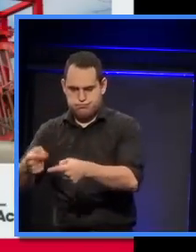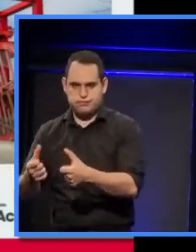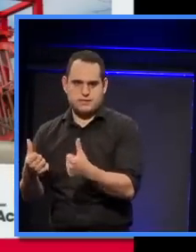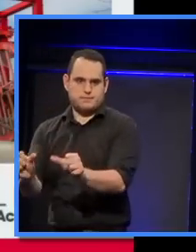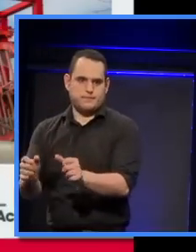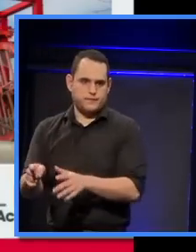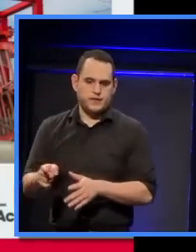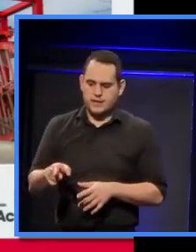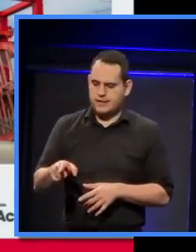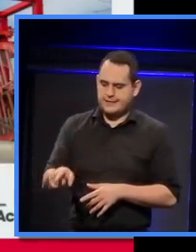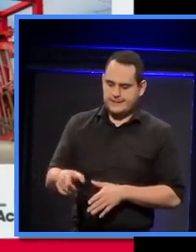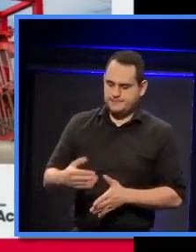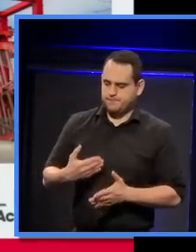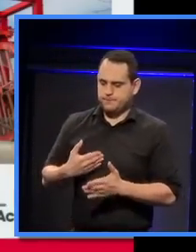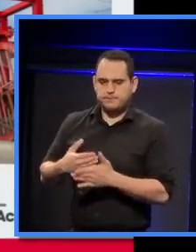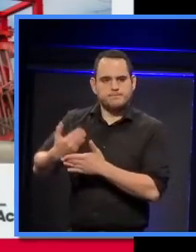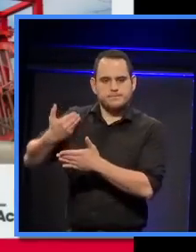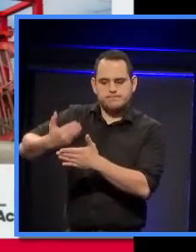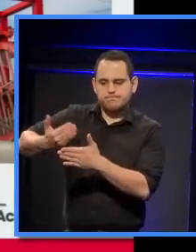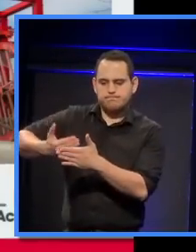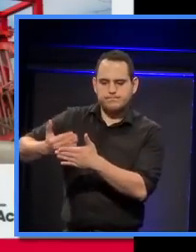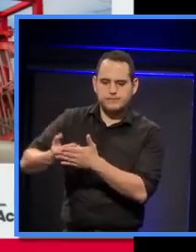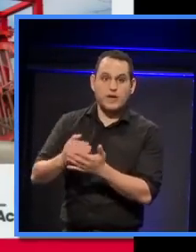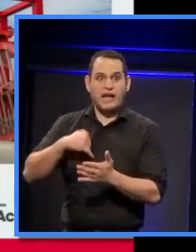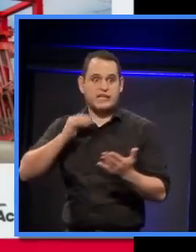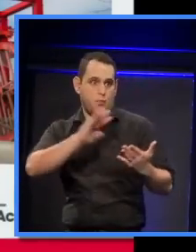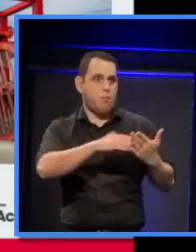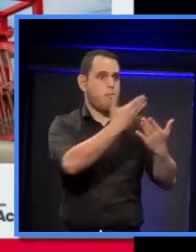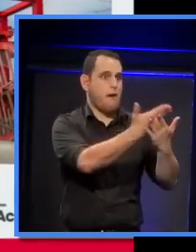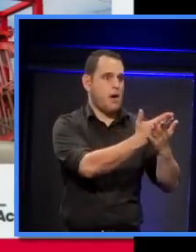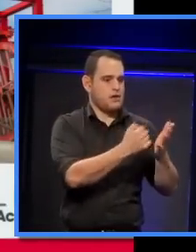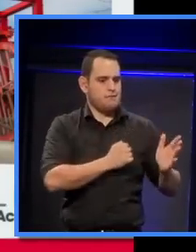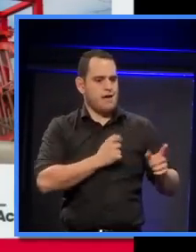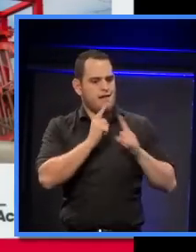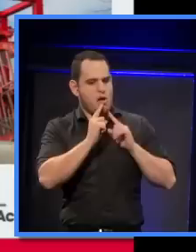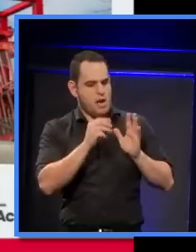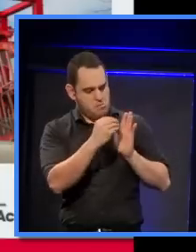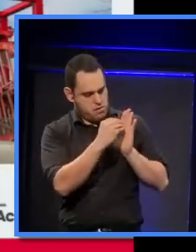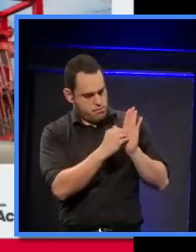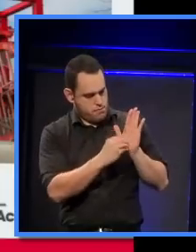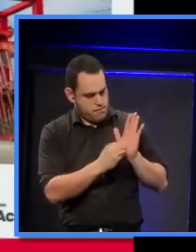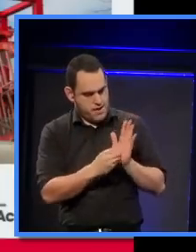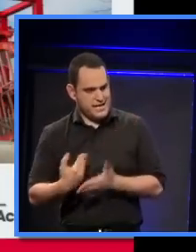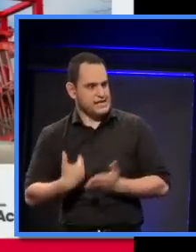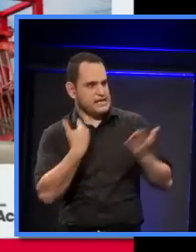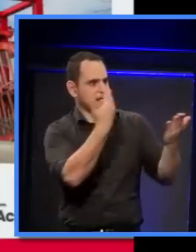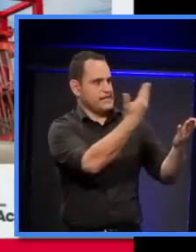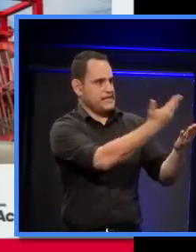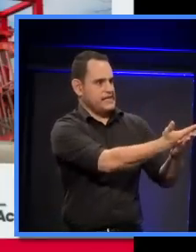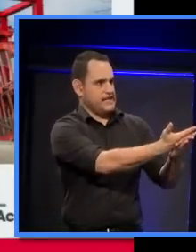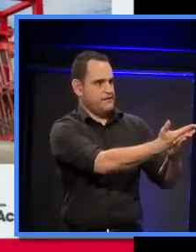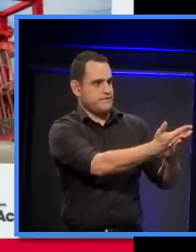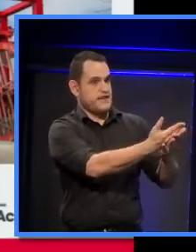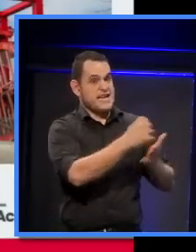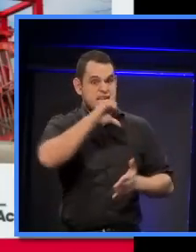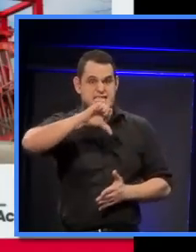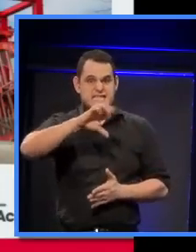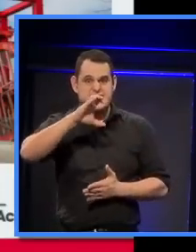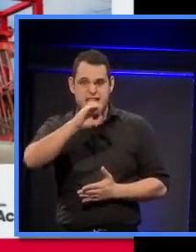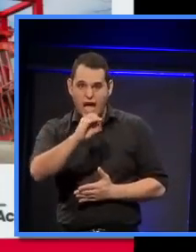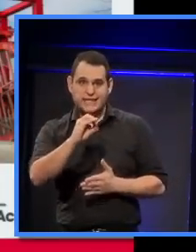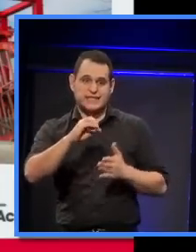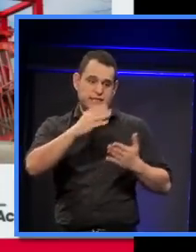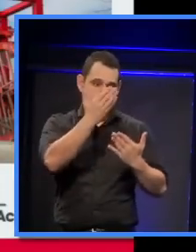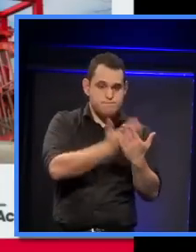submitted by 26th of December in 2006 and there was 90 pages of government forms that we had to fill out, let